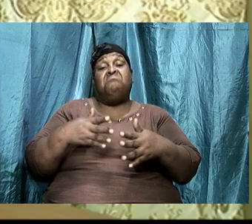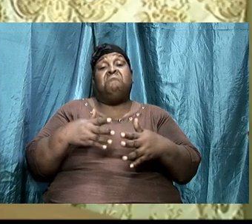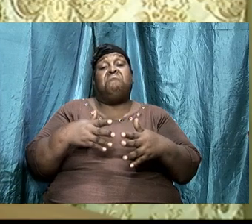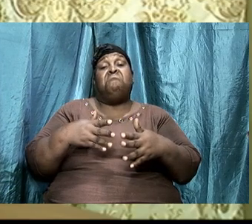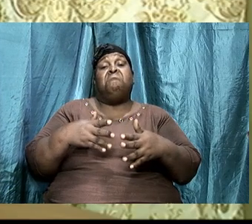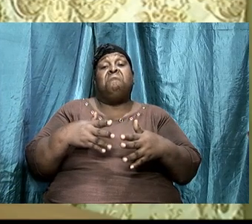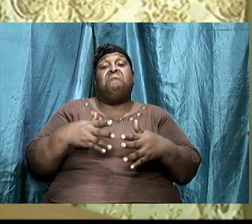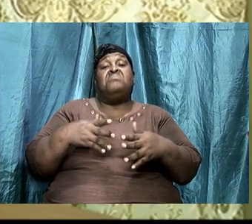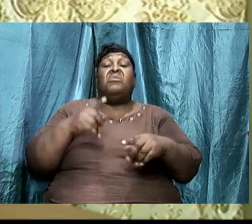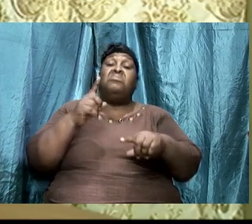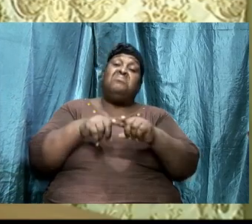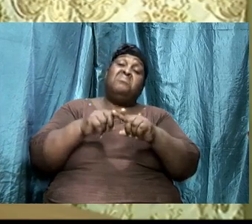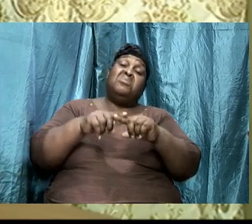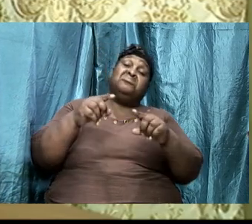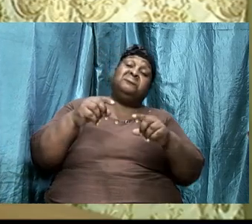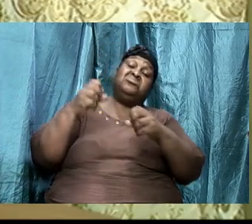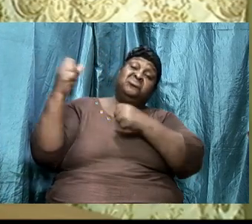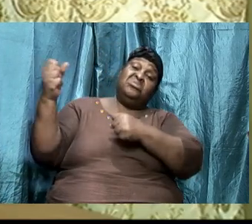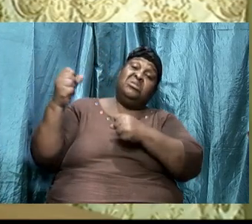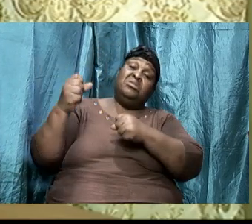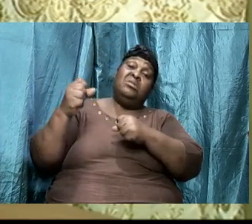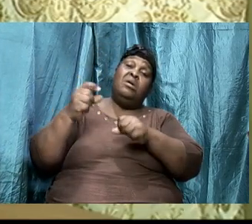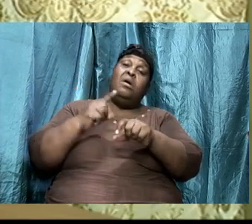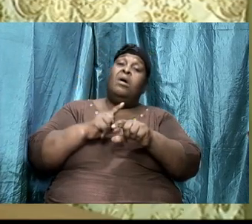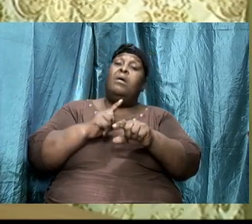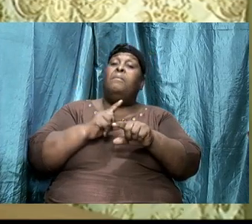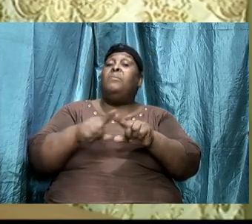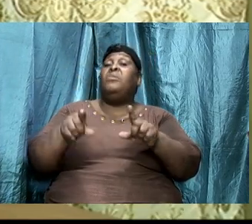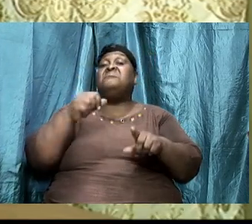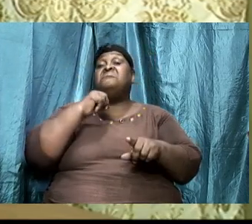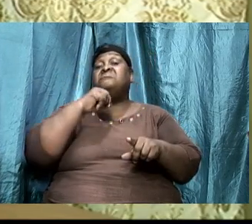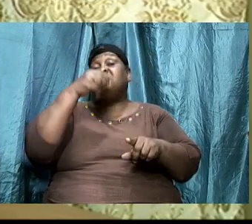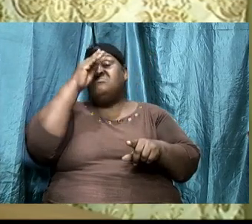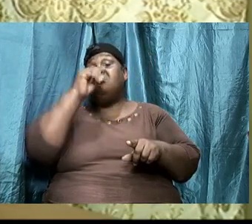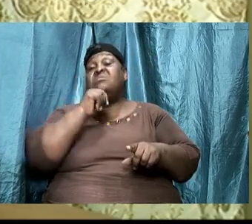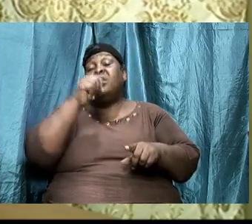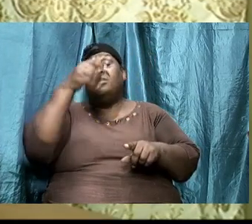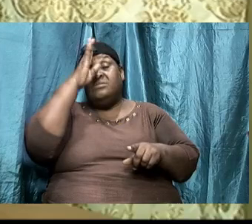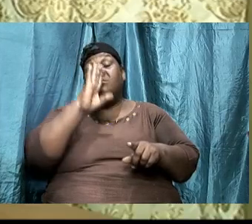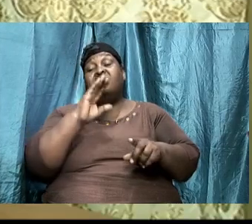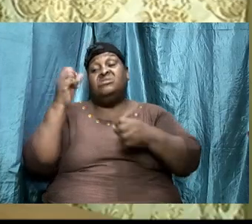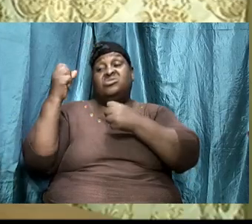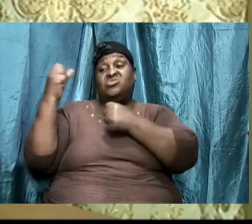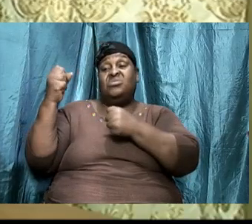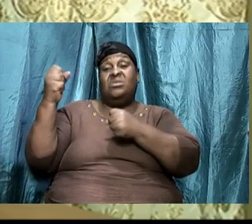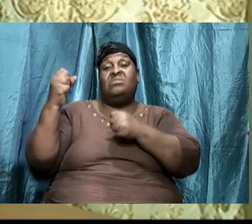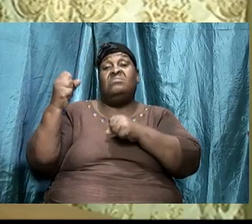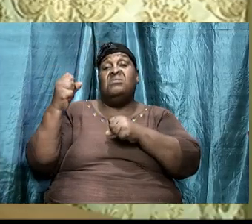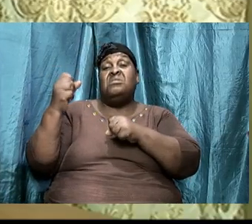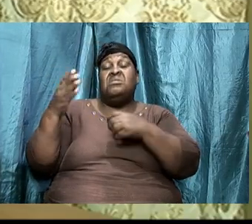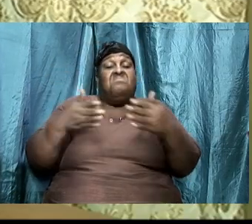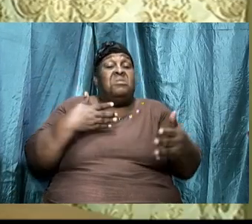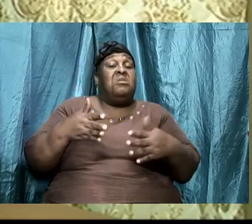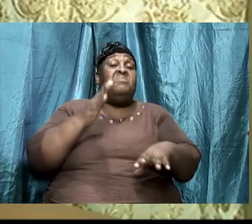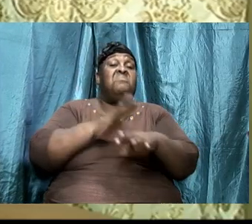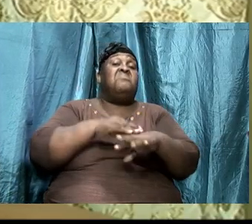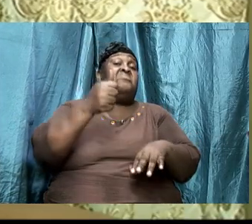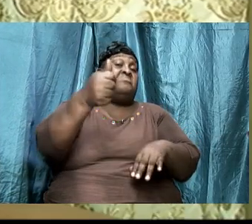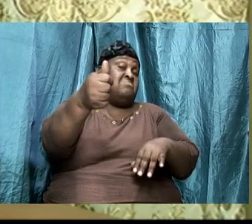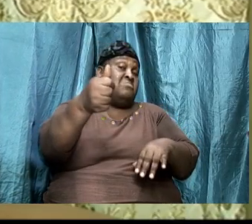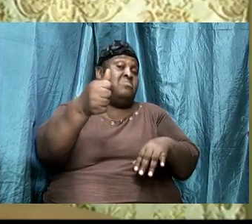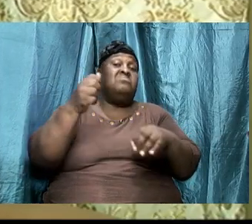the Bible says you see if you entertain the adversary